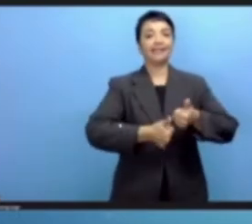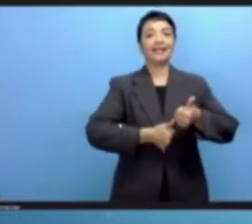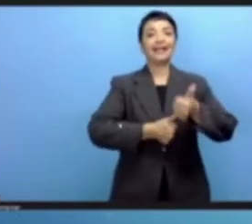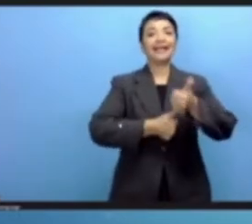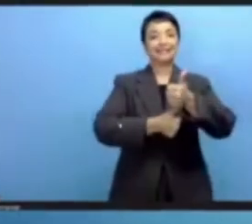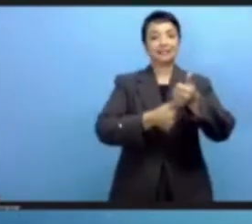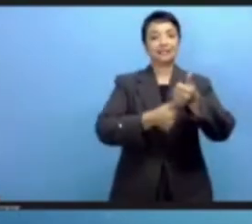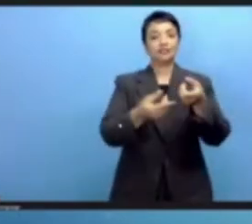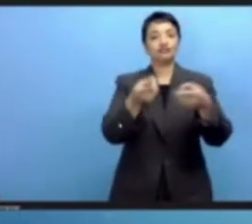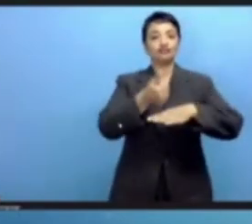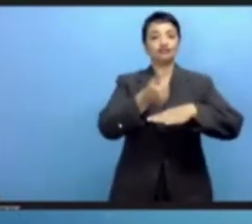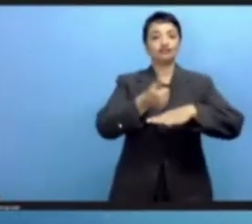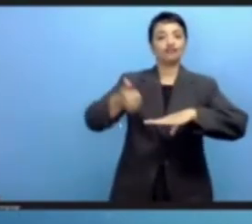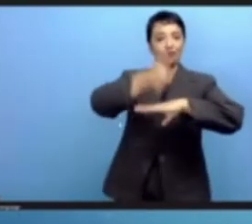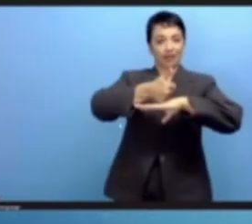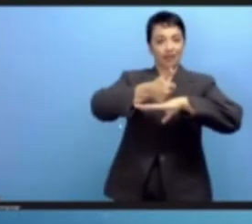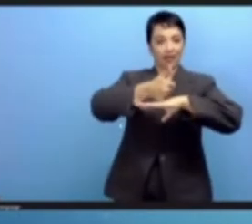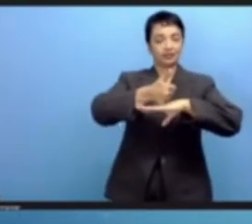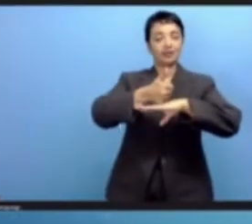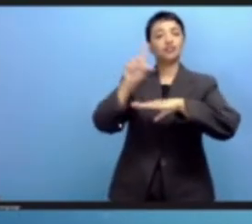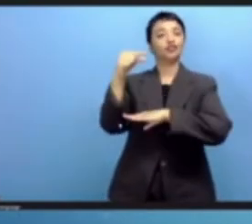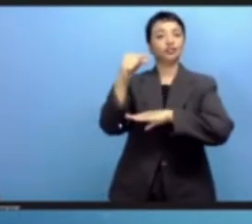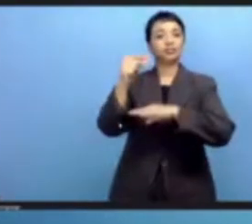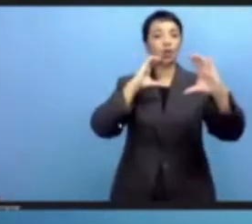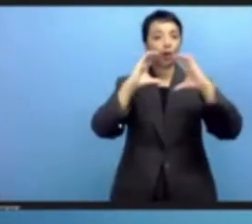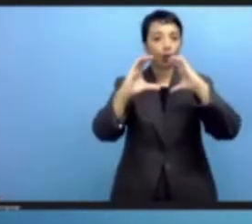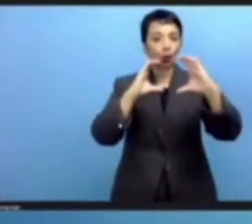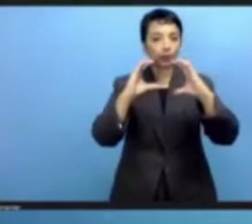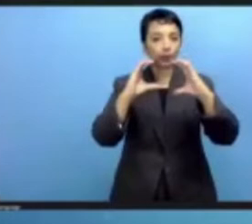and Information, UNESCO. Thank you.